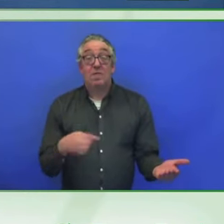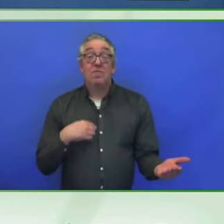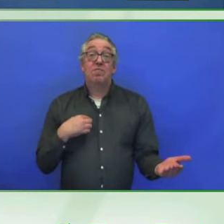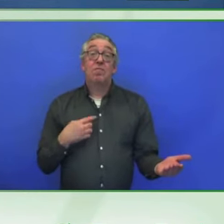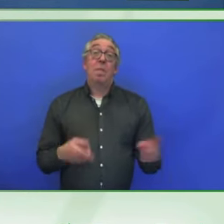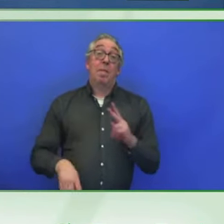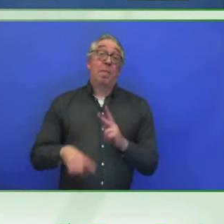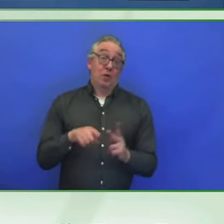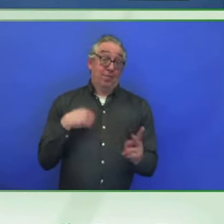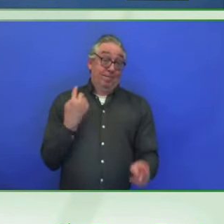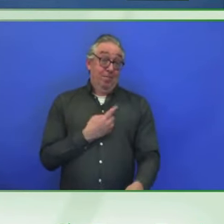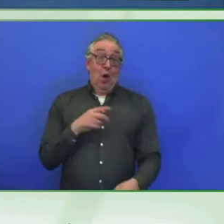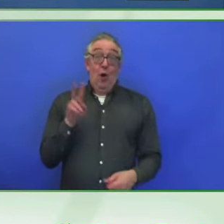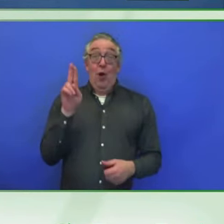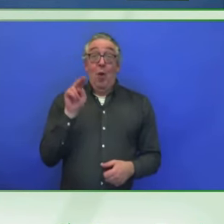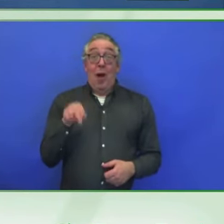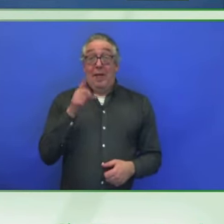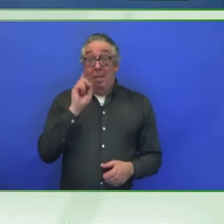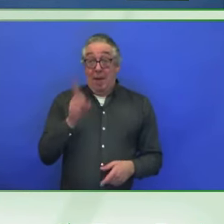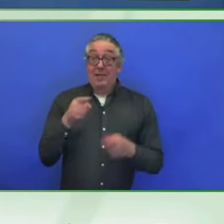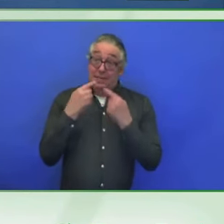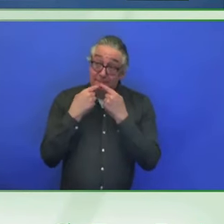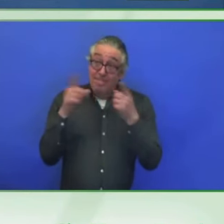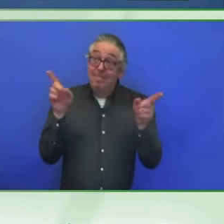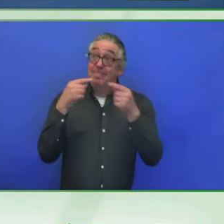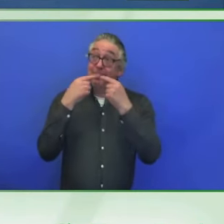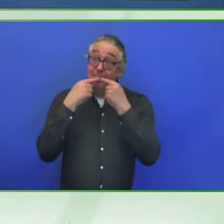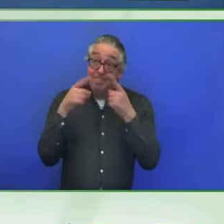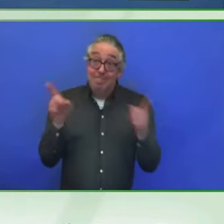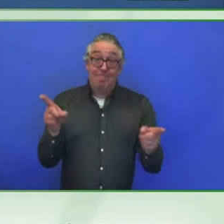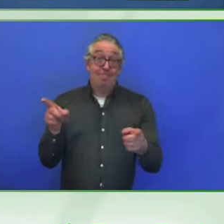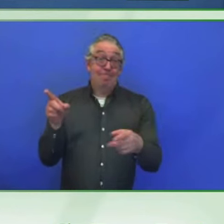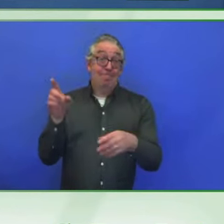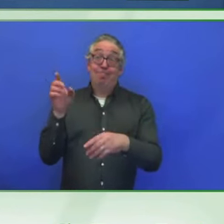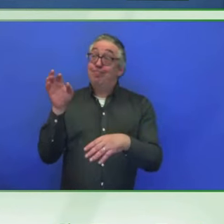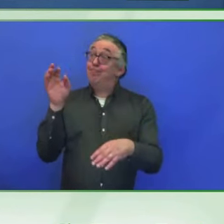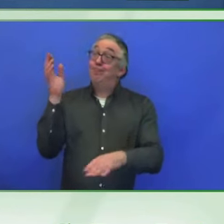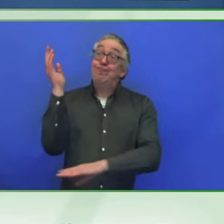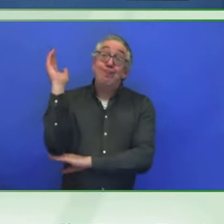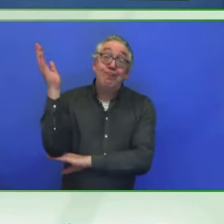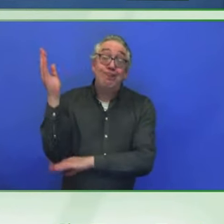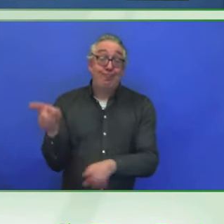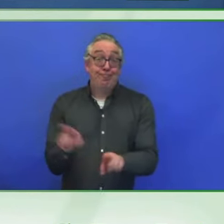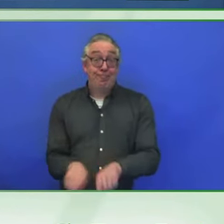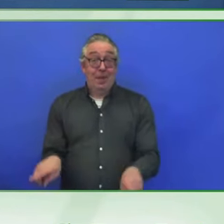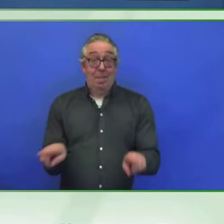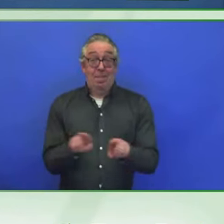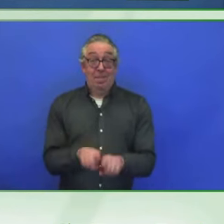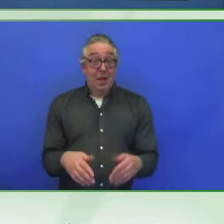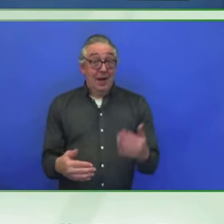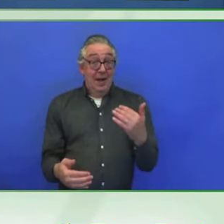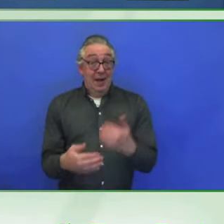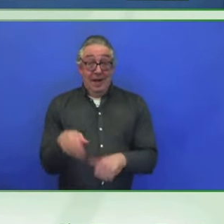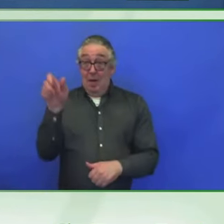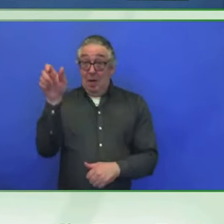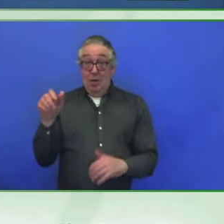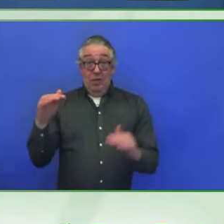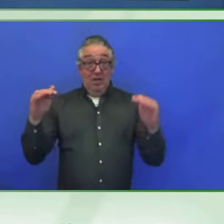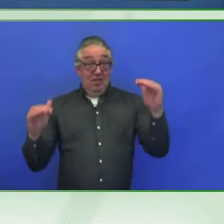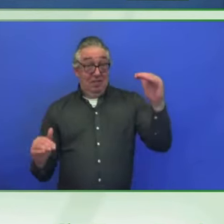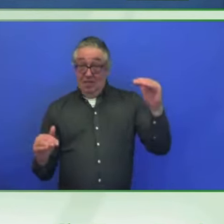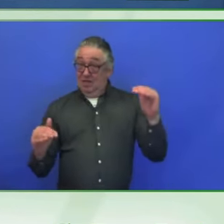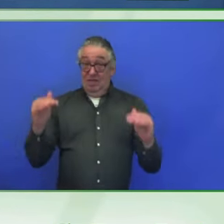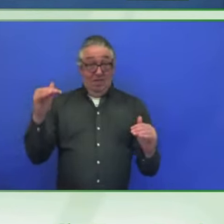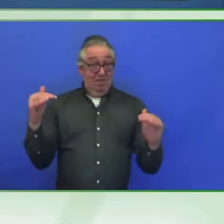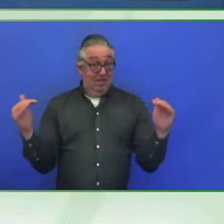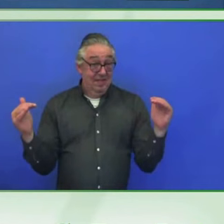disabilities as same people as, uh, just like any one of any, uh, and holding,